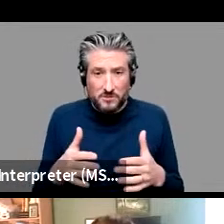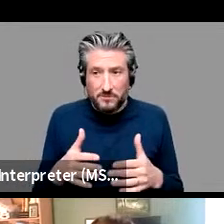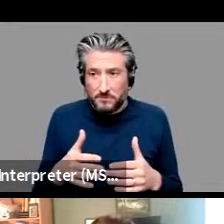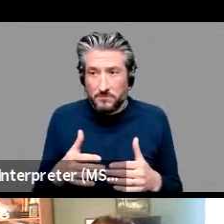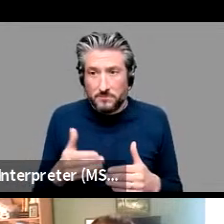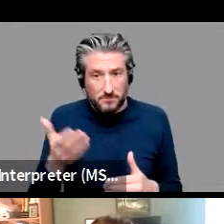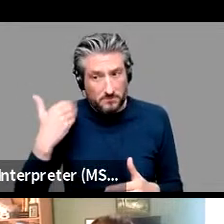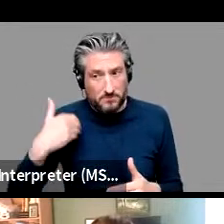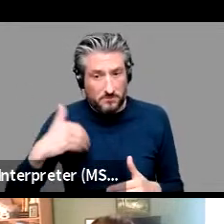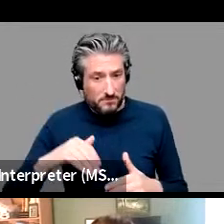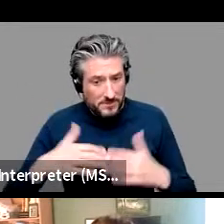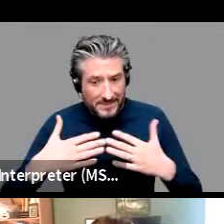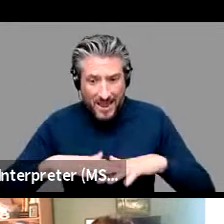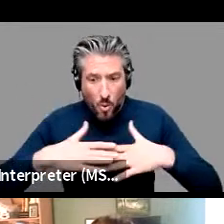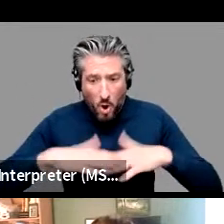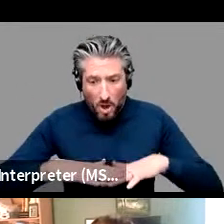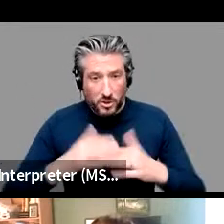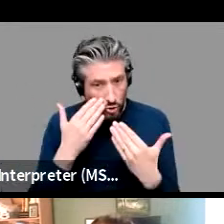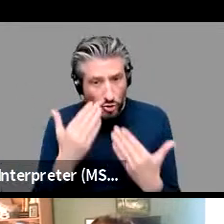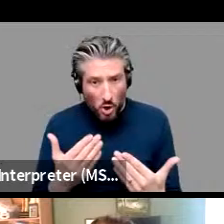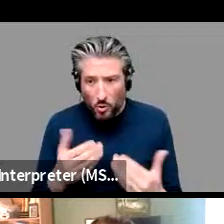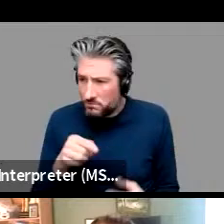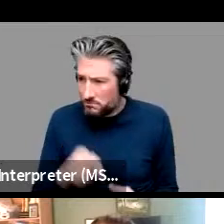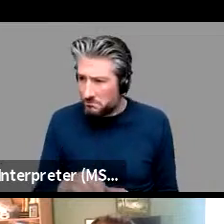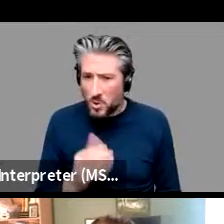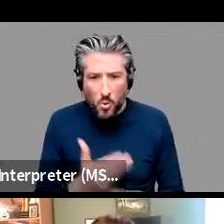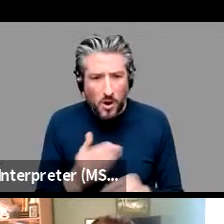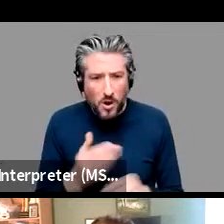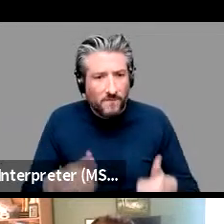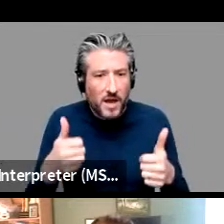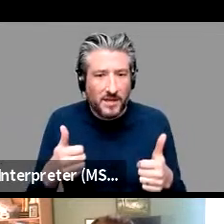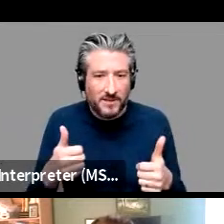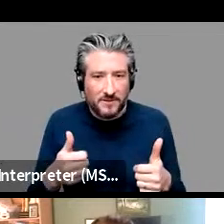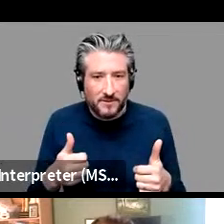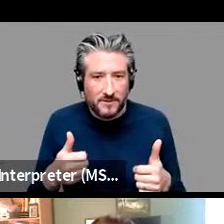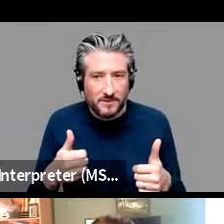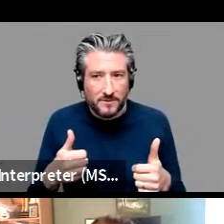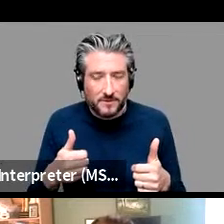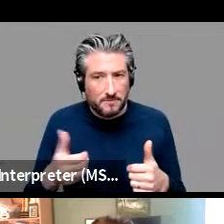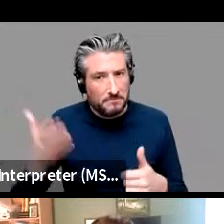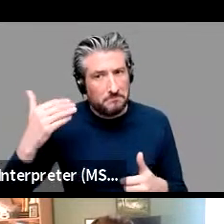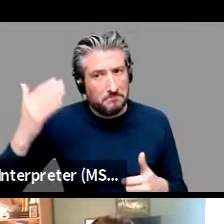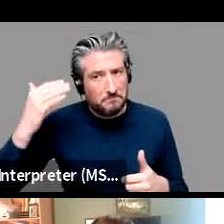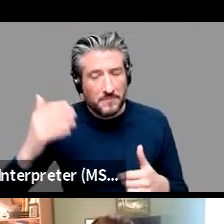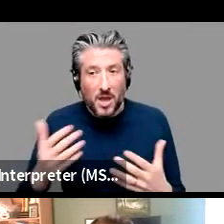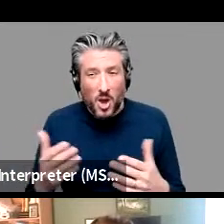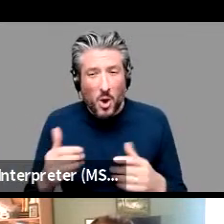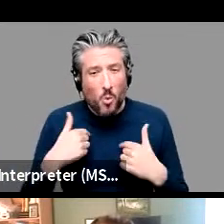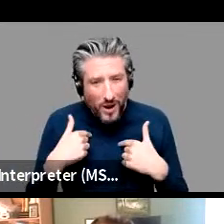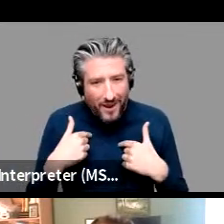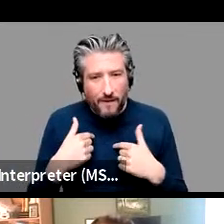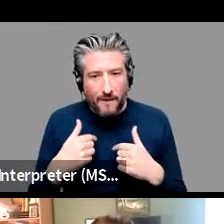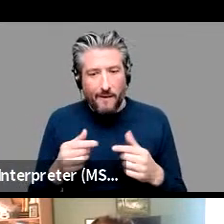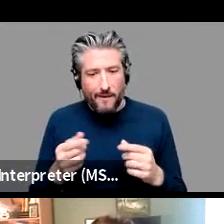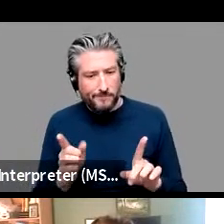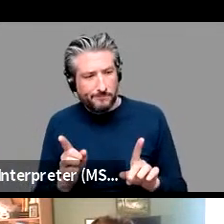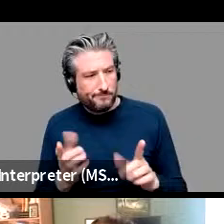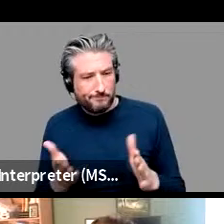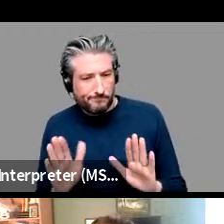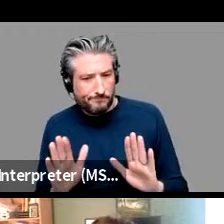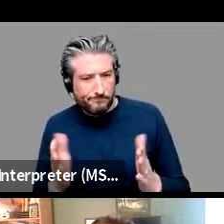that it works pretty fine we are keeping close to what is motivated in in also in psychological